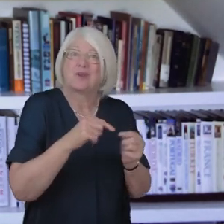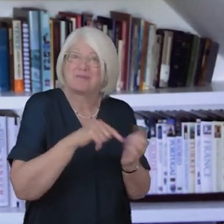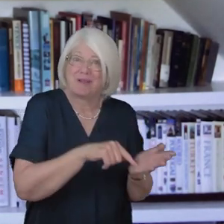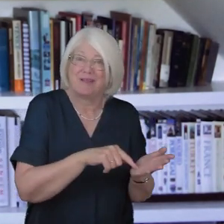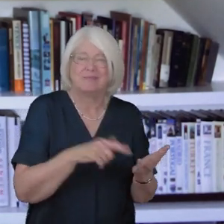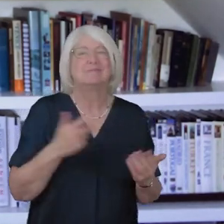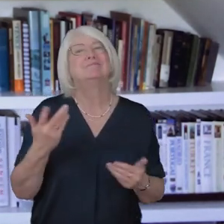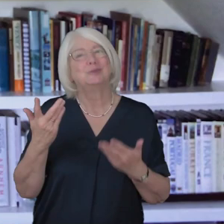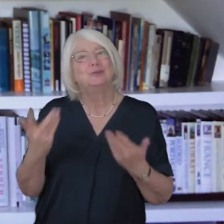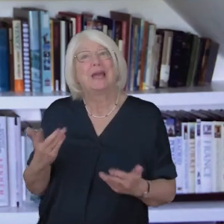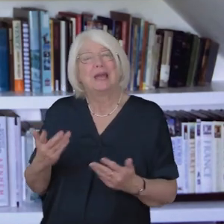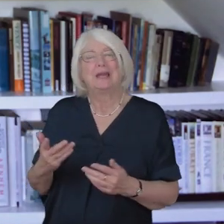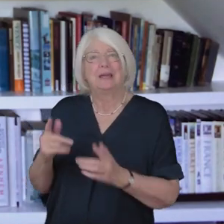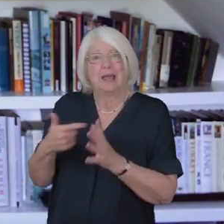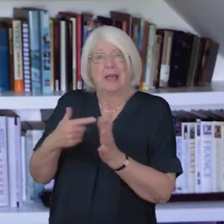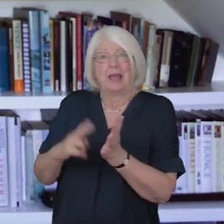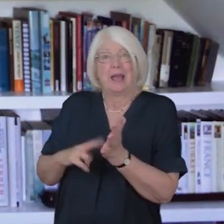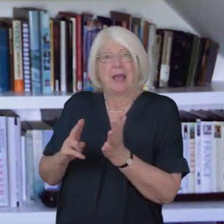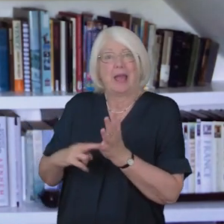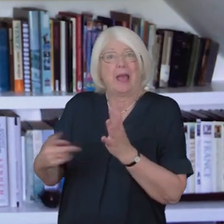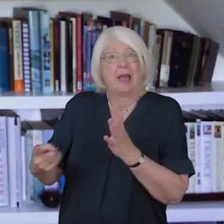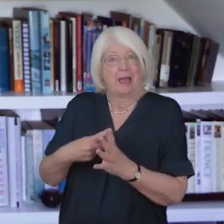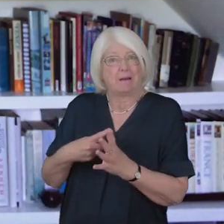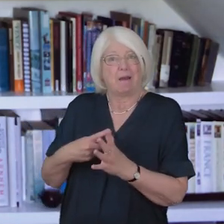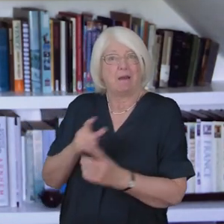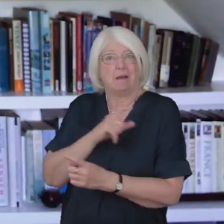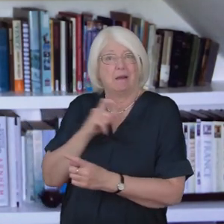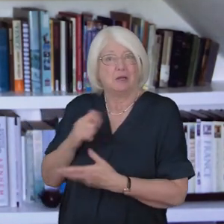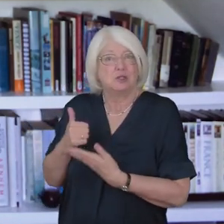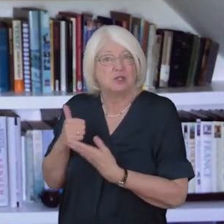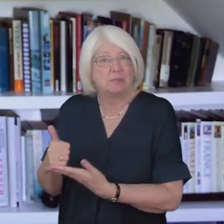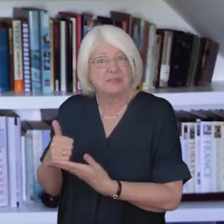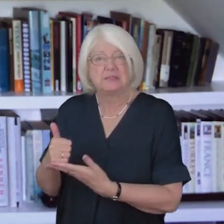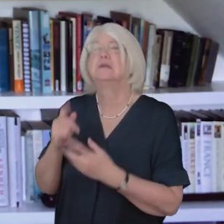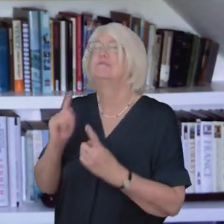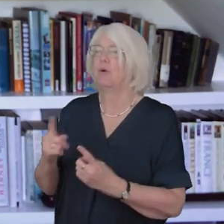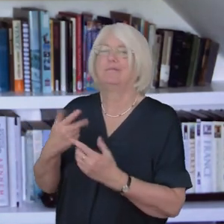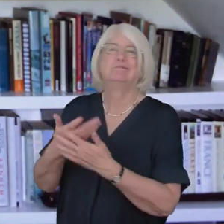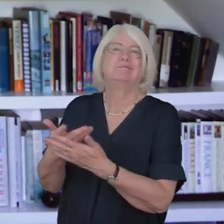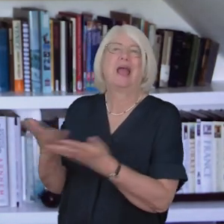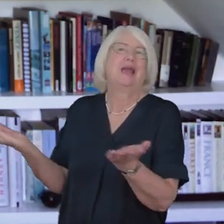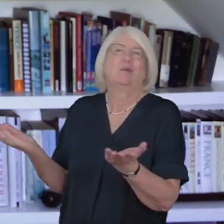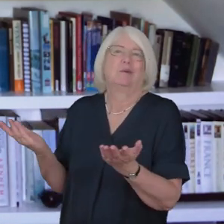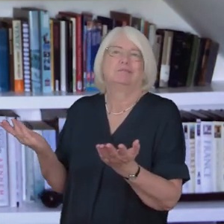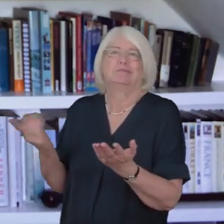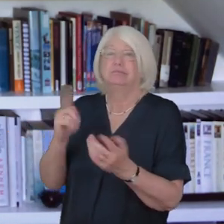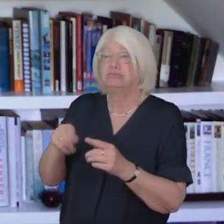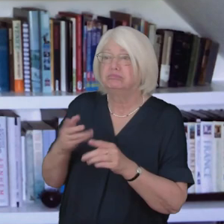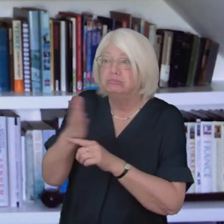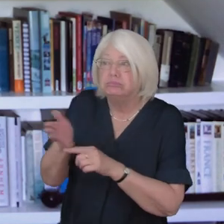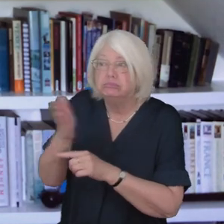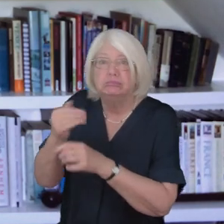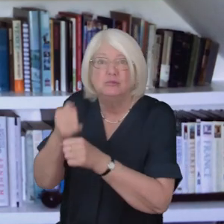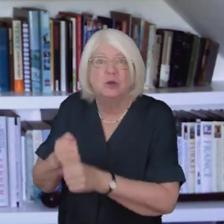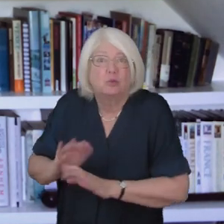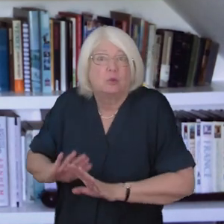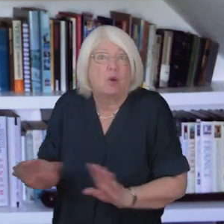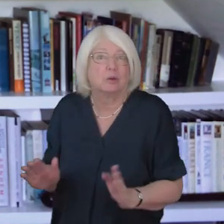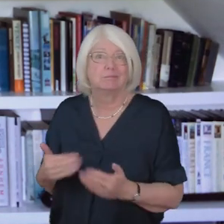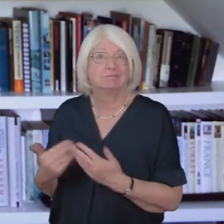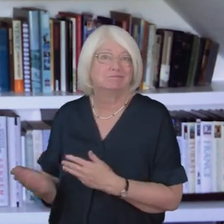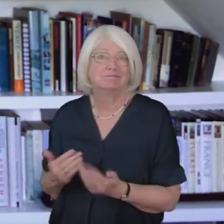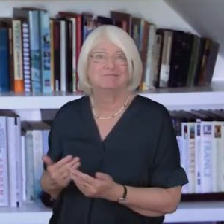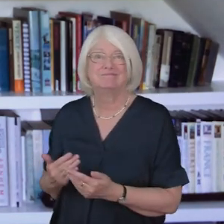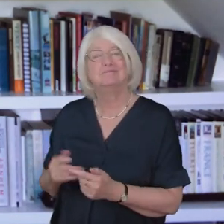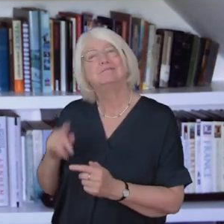today's Anna Chaplaincy is for everyone in later life whether they go to church or not part of the Bible reading